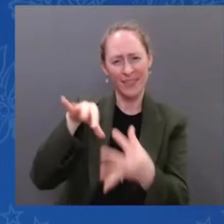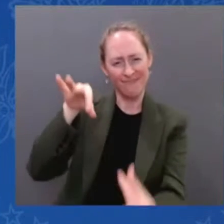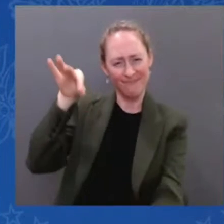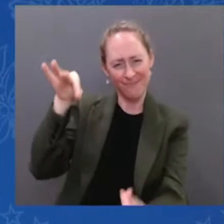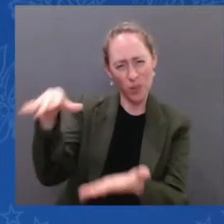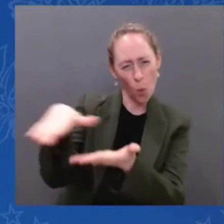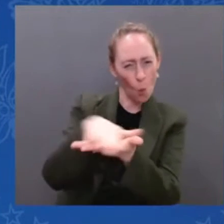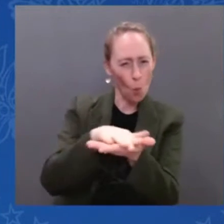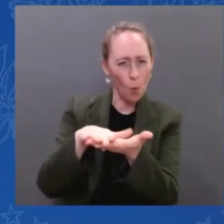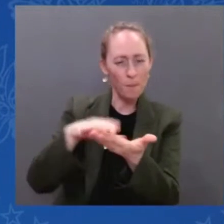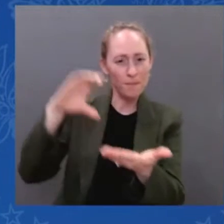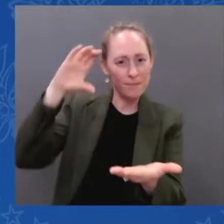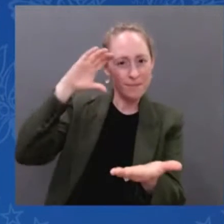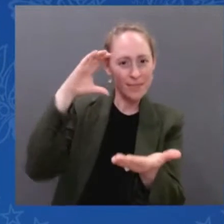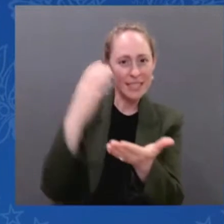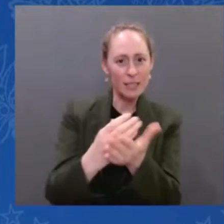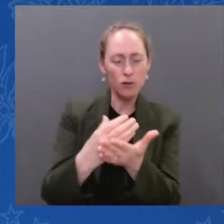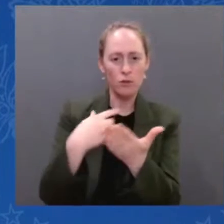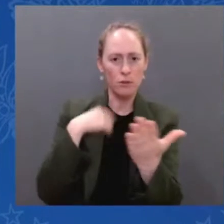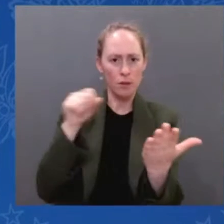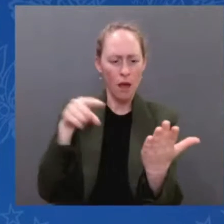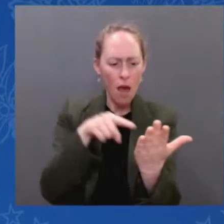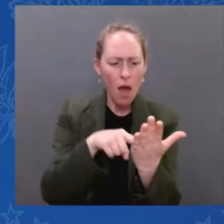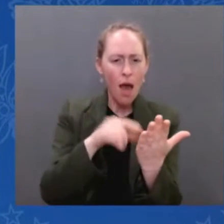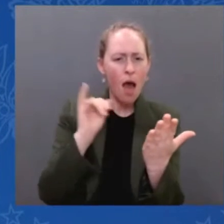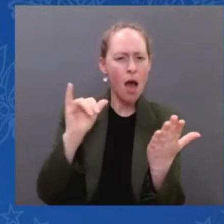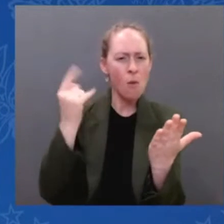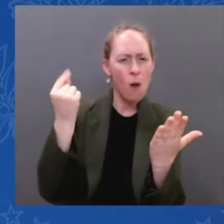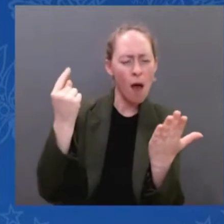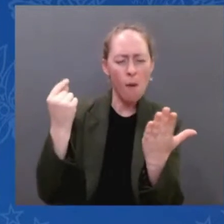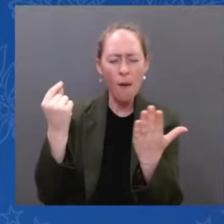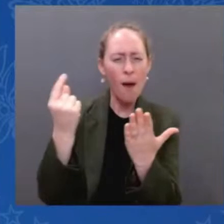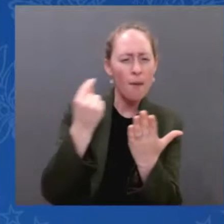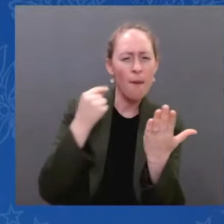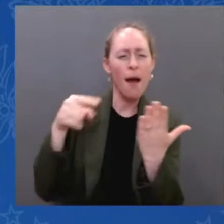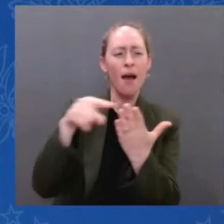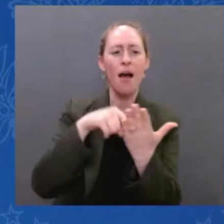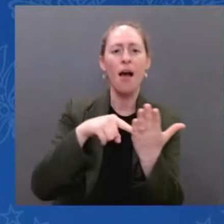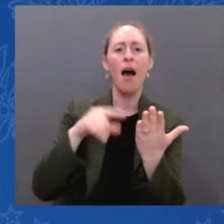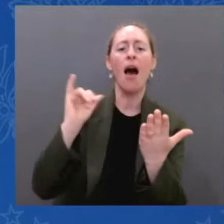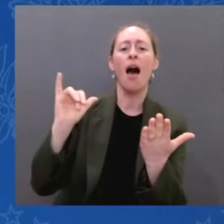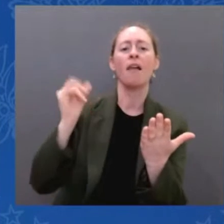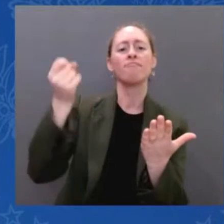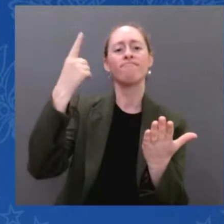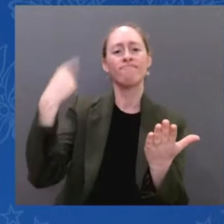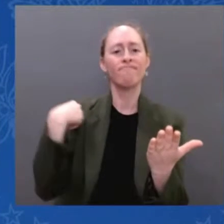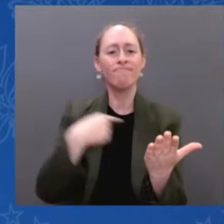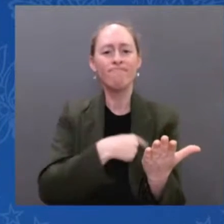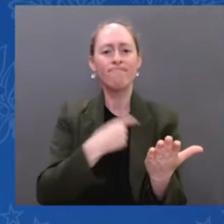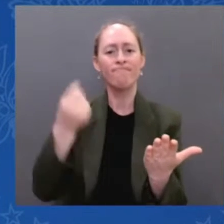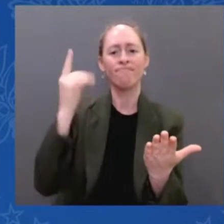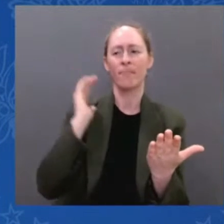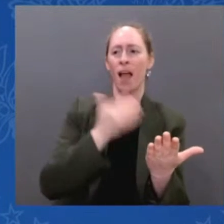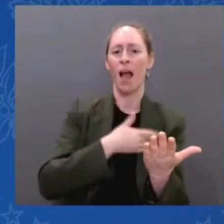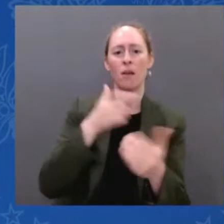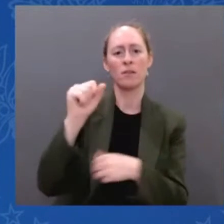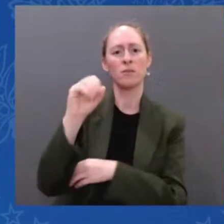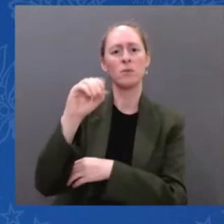possibly life itself. This was made possible by partnership among nations.